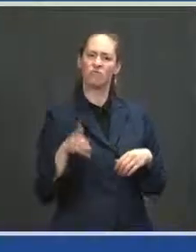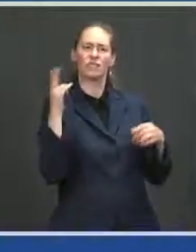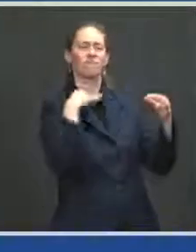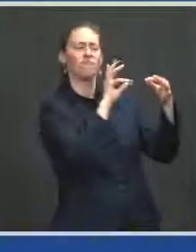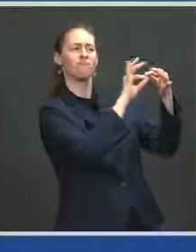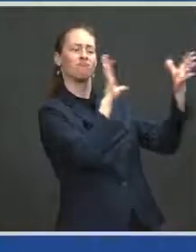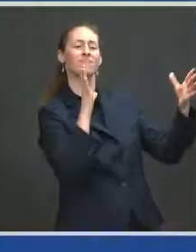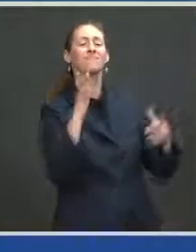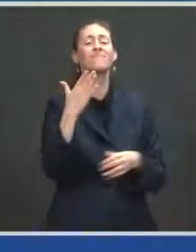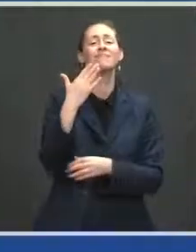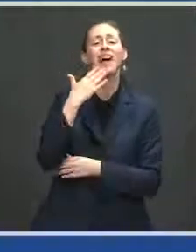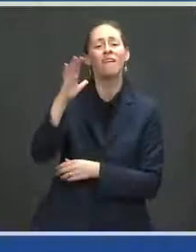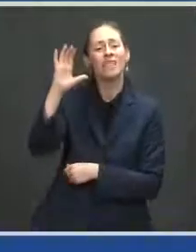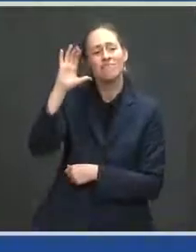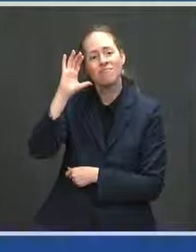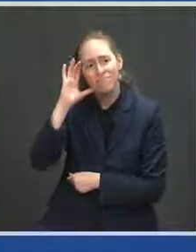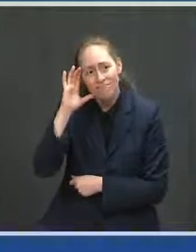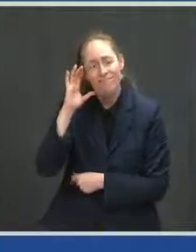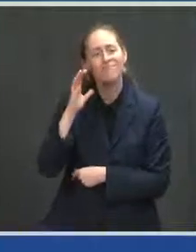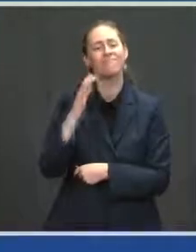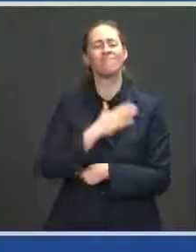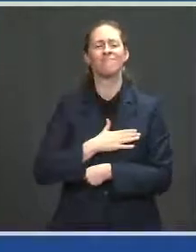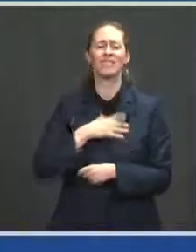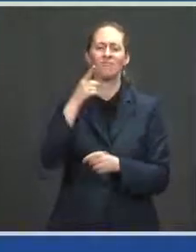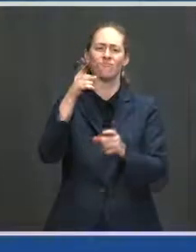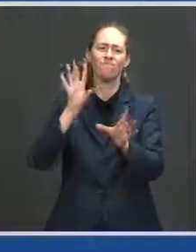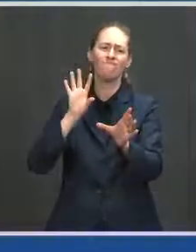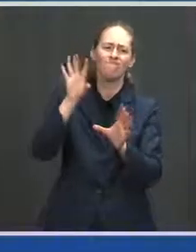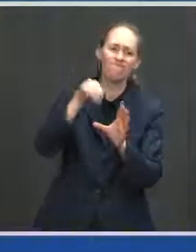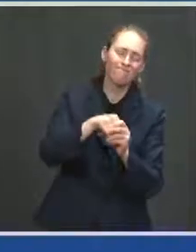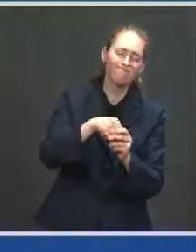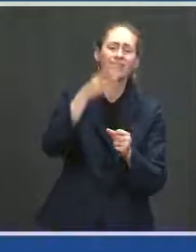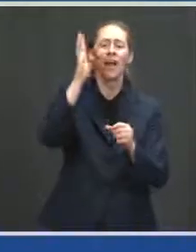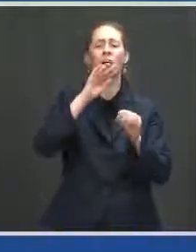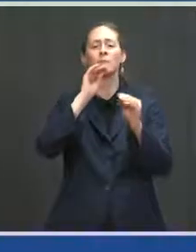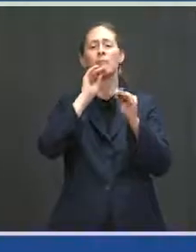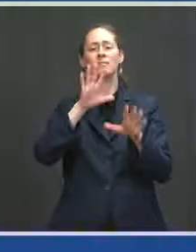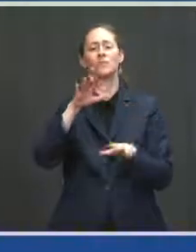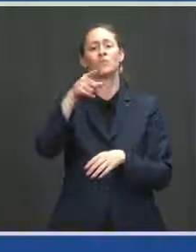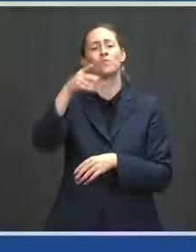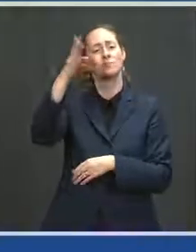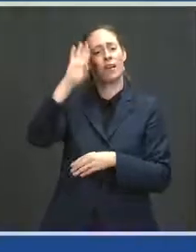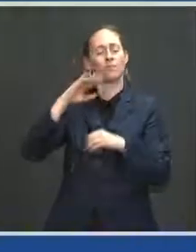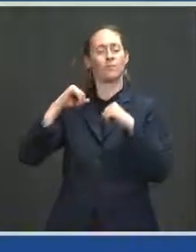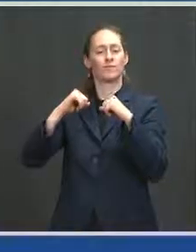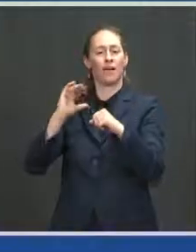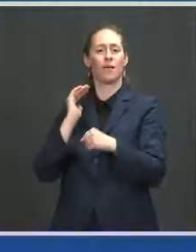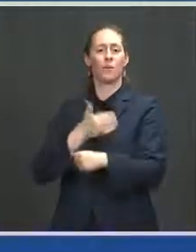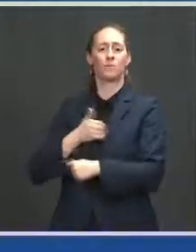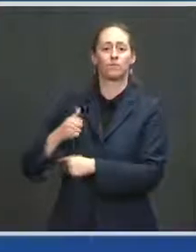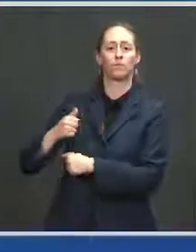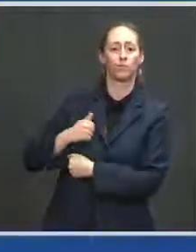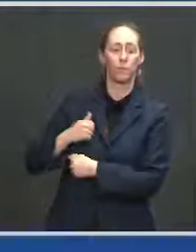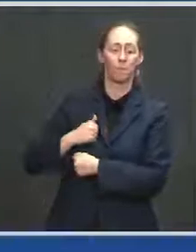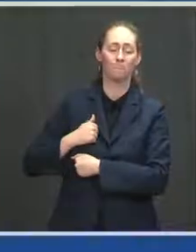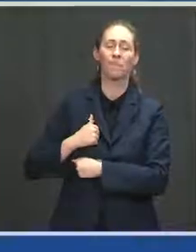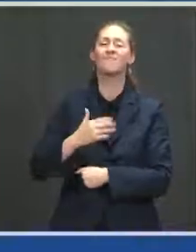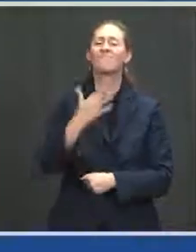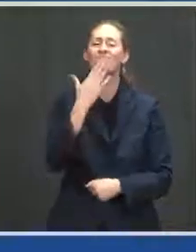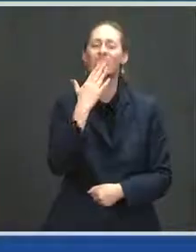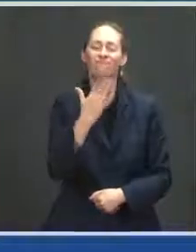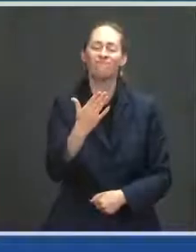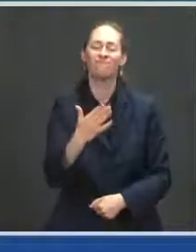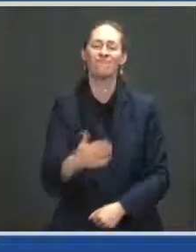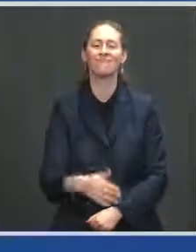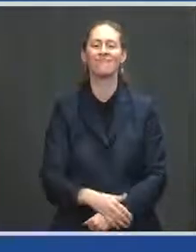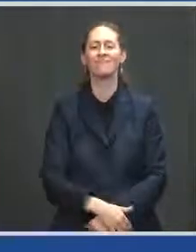Please get engaged. May God bless you all. And may God protect our troops. Thank you. The Mr. President, were